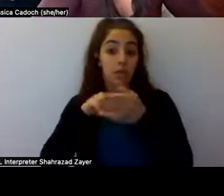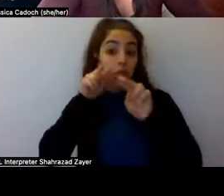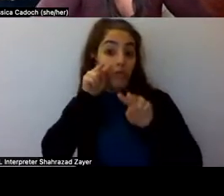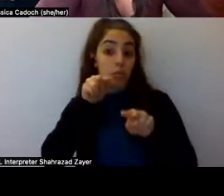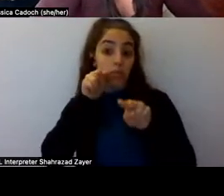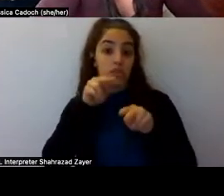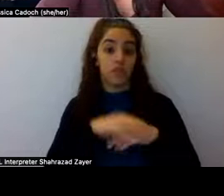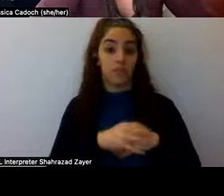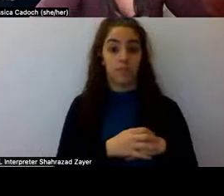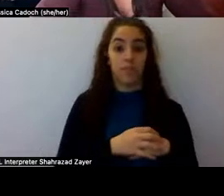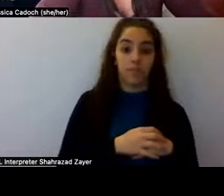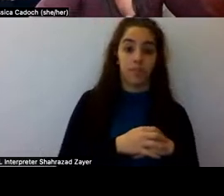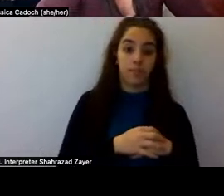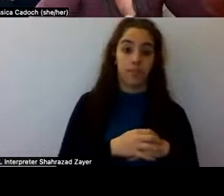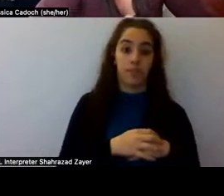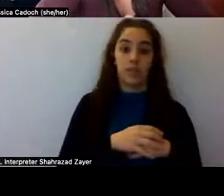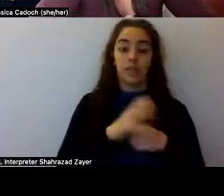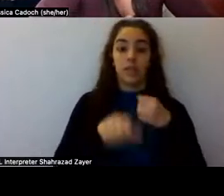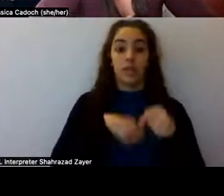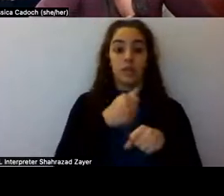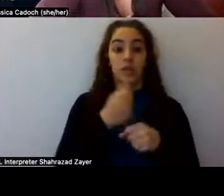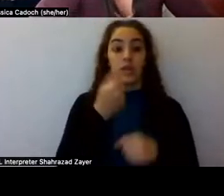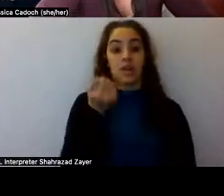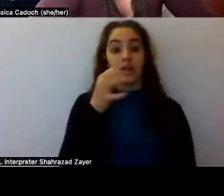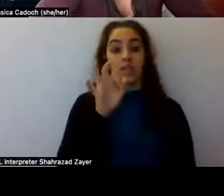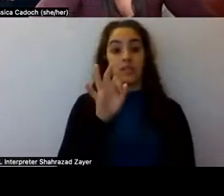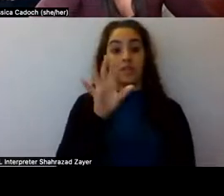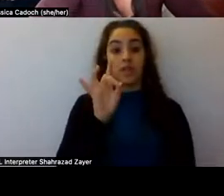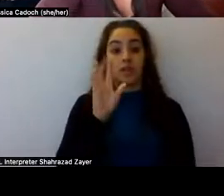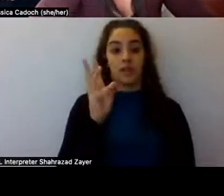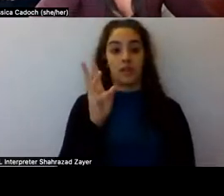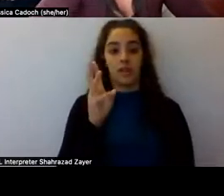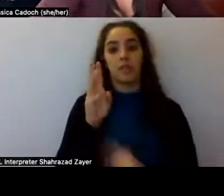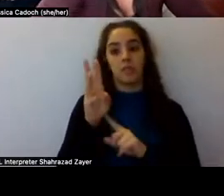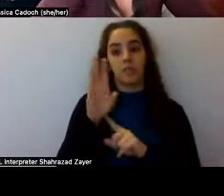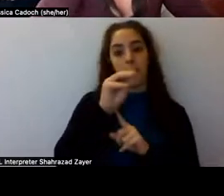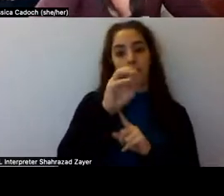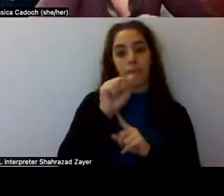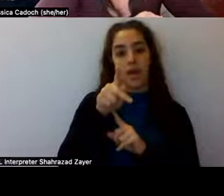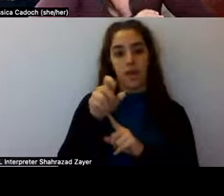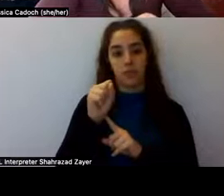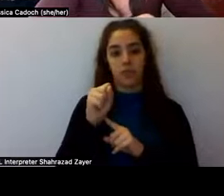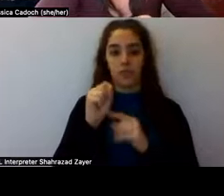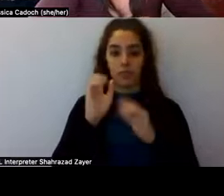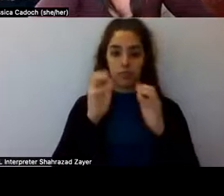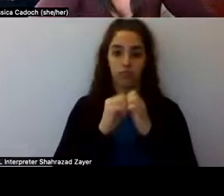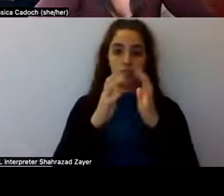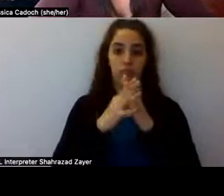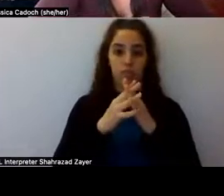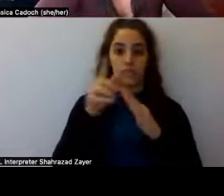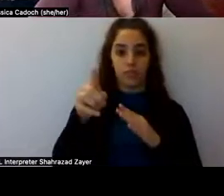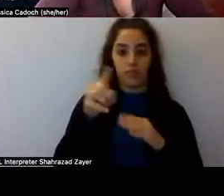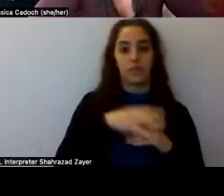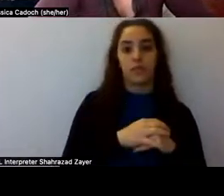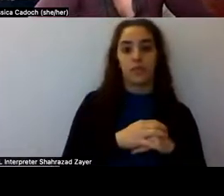Um, so in 1986, um, so MAPS was founded, which is the multidisciplinary association for psychedelic studies.